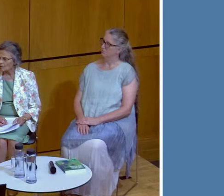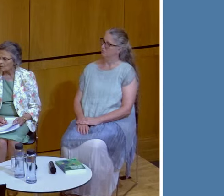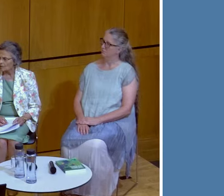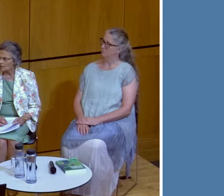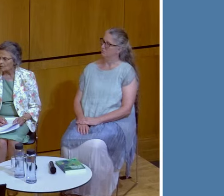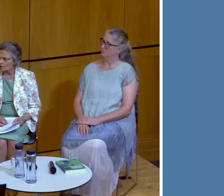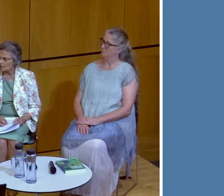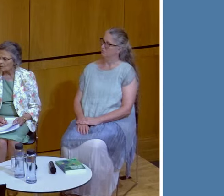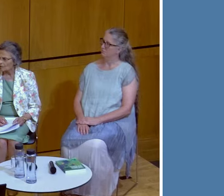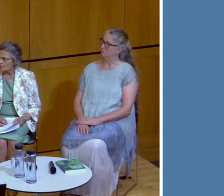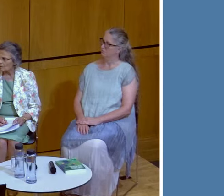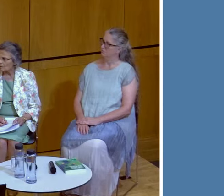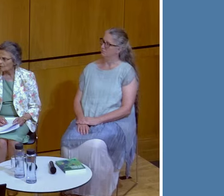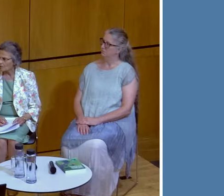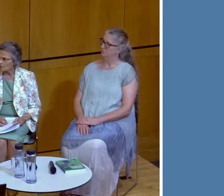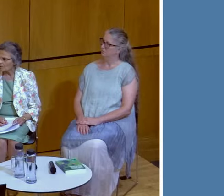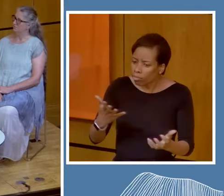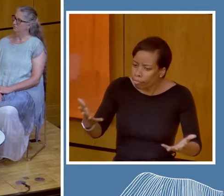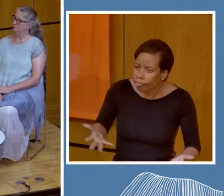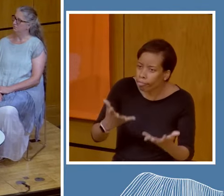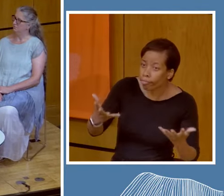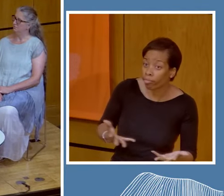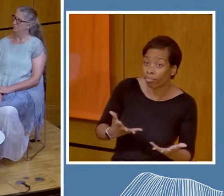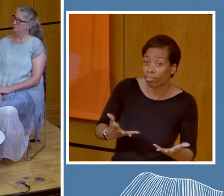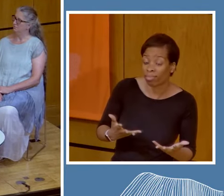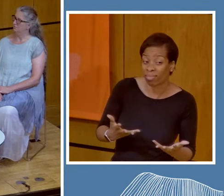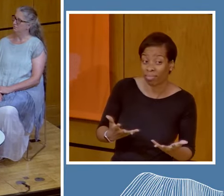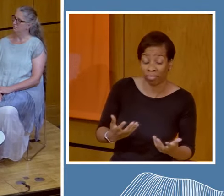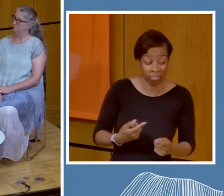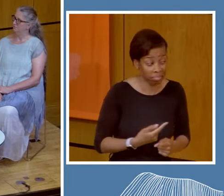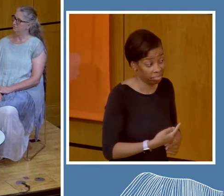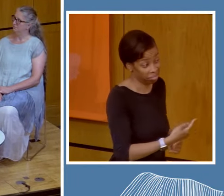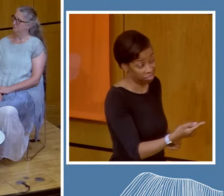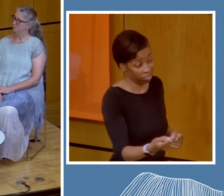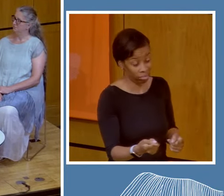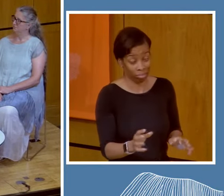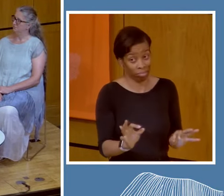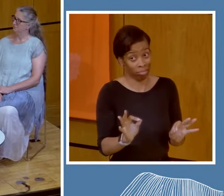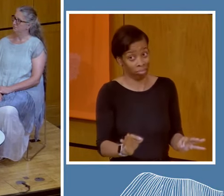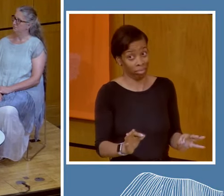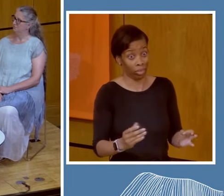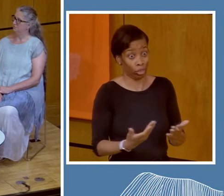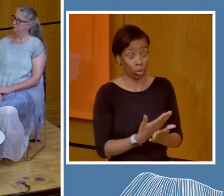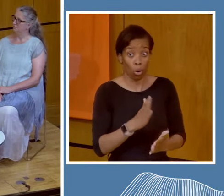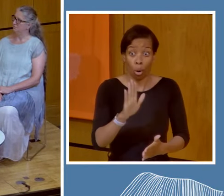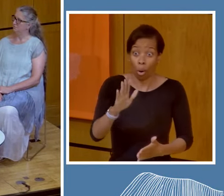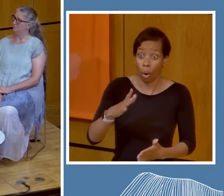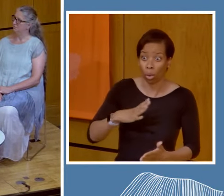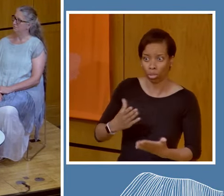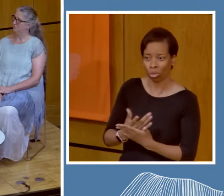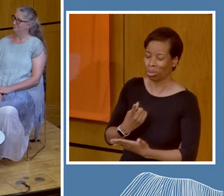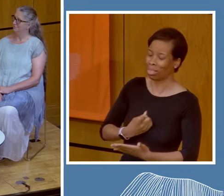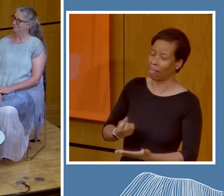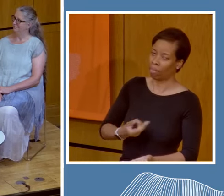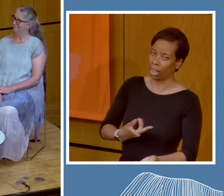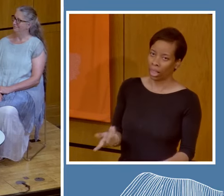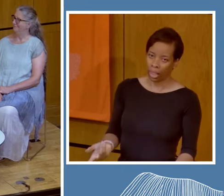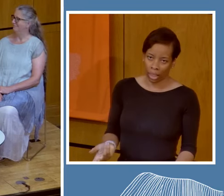rights-based approach. We've got four really fantastic speakers. Oh, before I introduce them, I wanted to introduce myself.